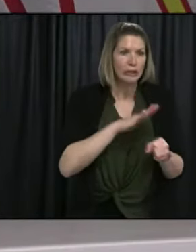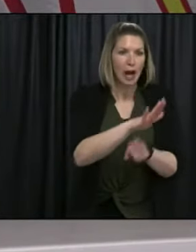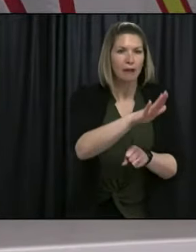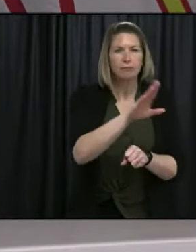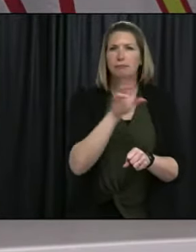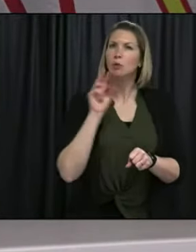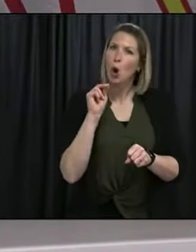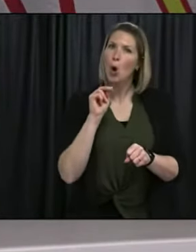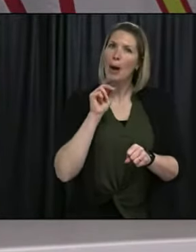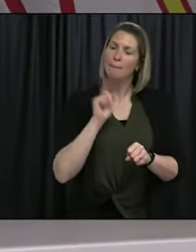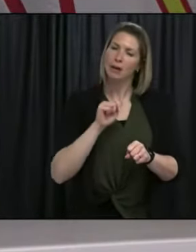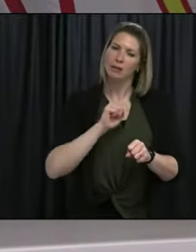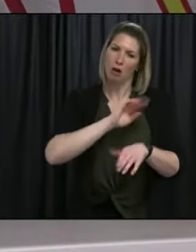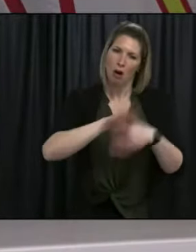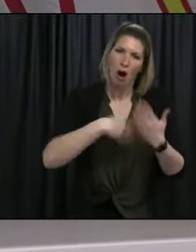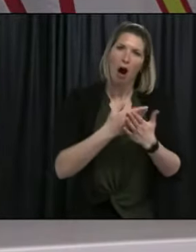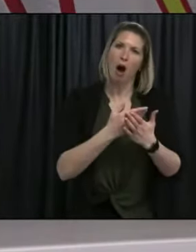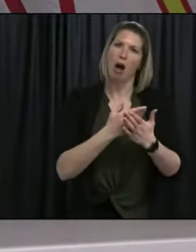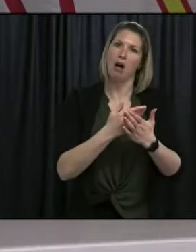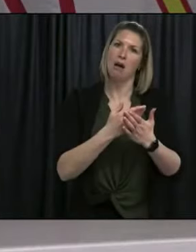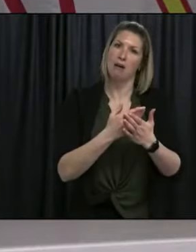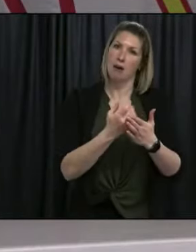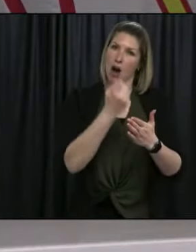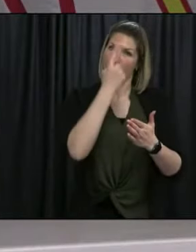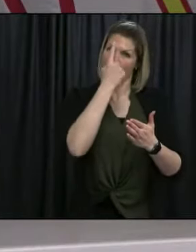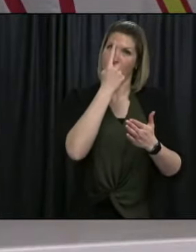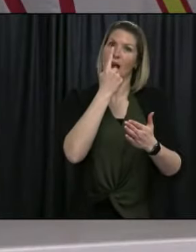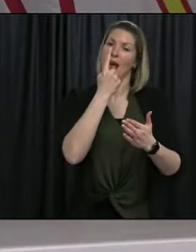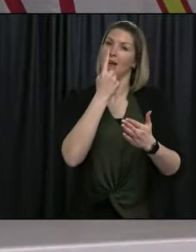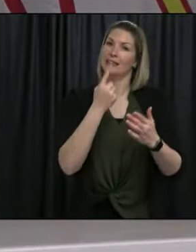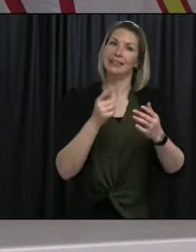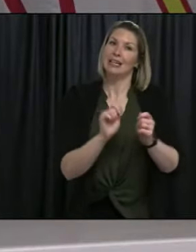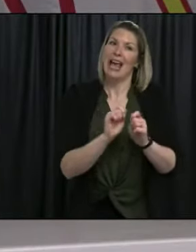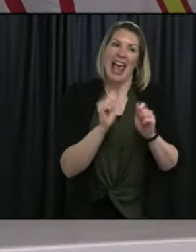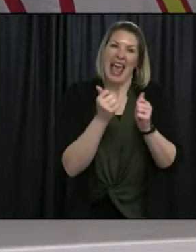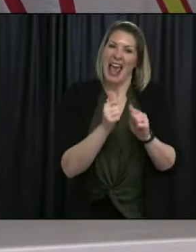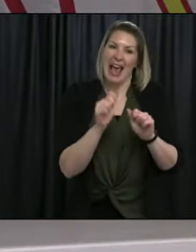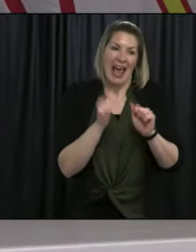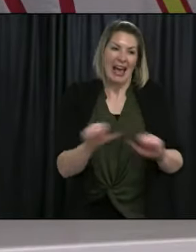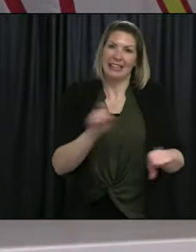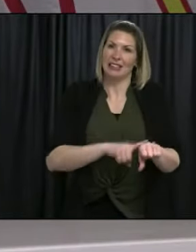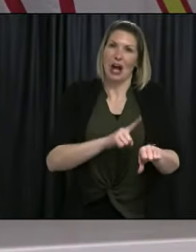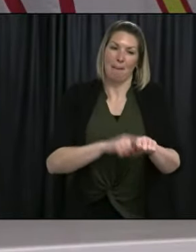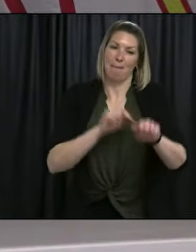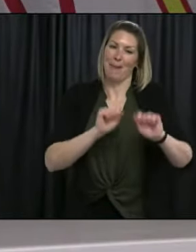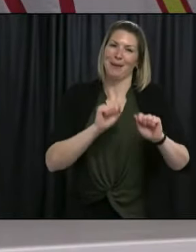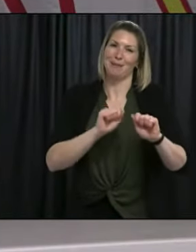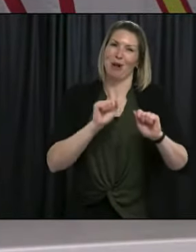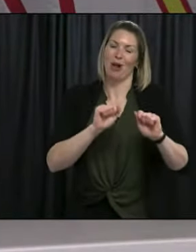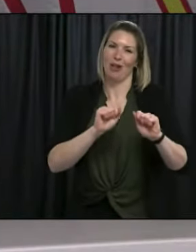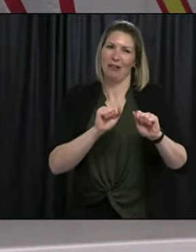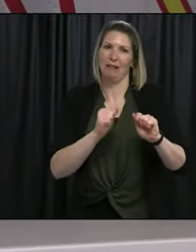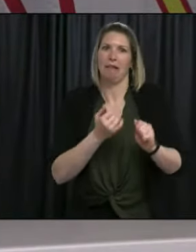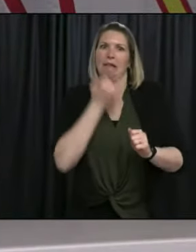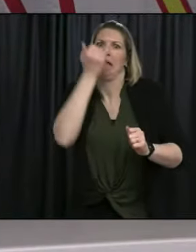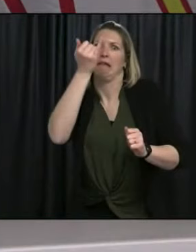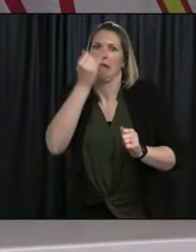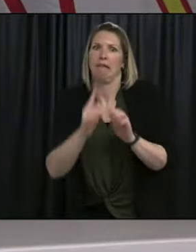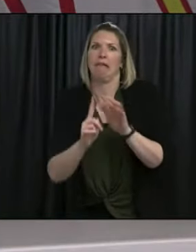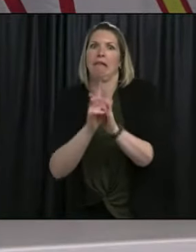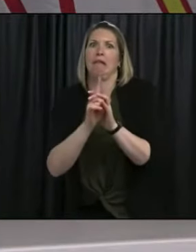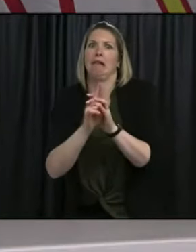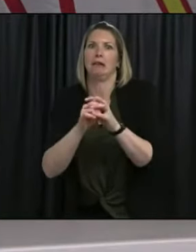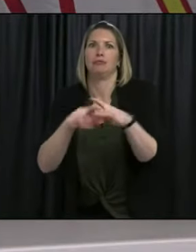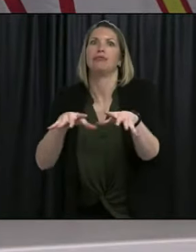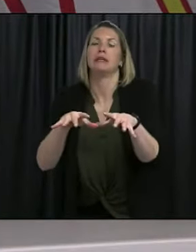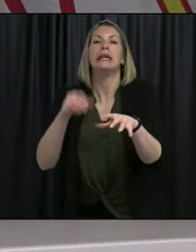the chance that the holes in the Swiss cheese can line up so that a case can get through. And, you know, what we have to do then is to make sure